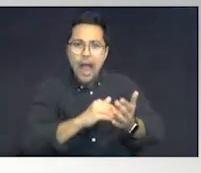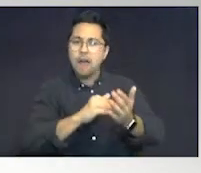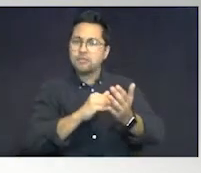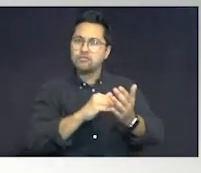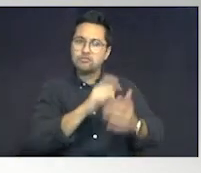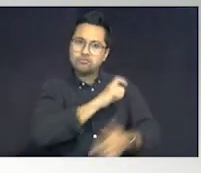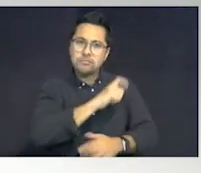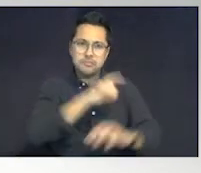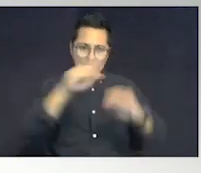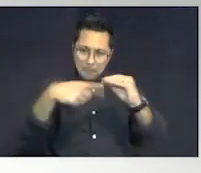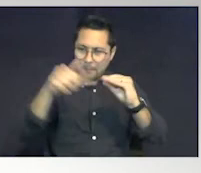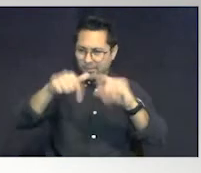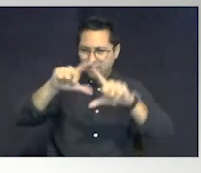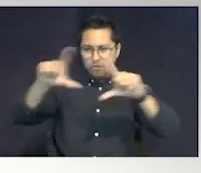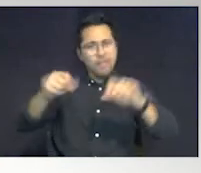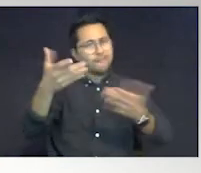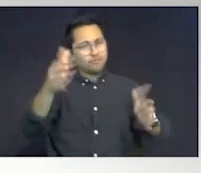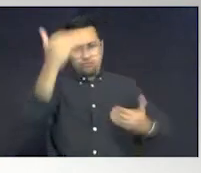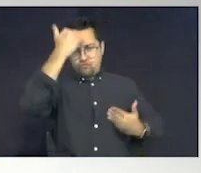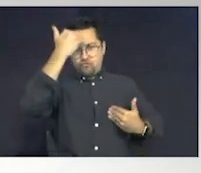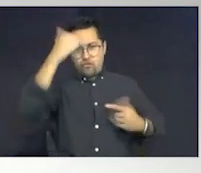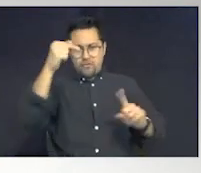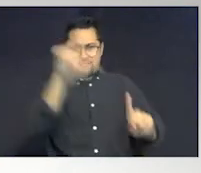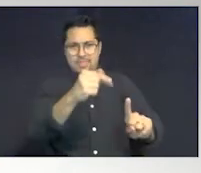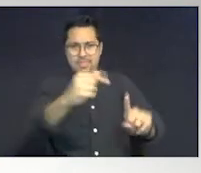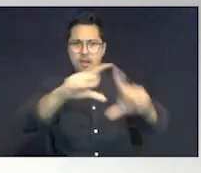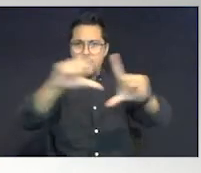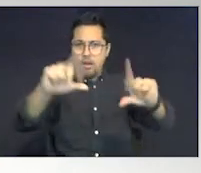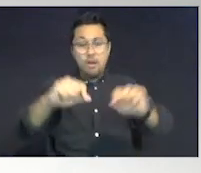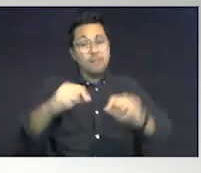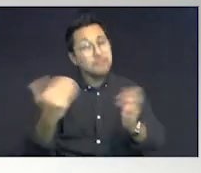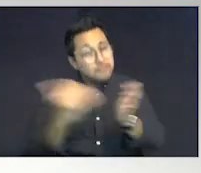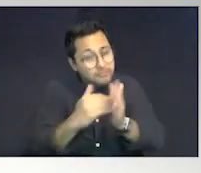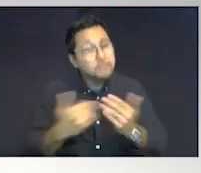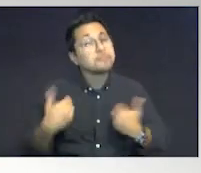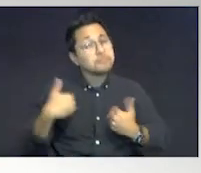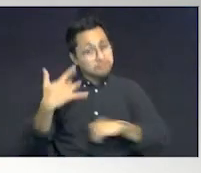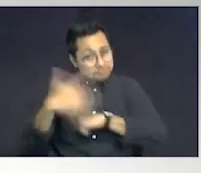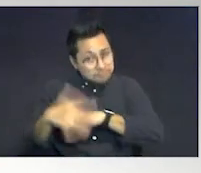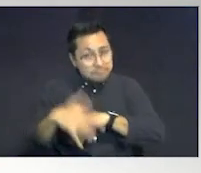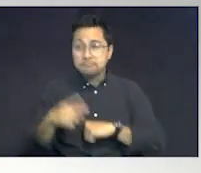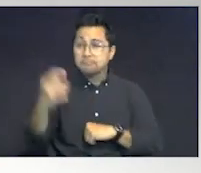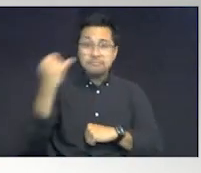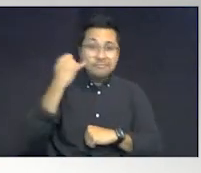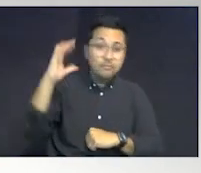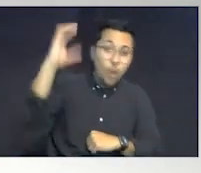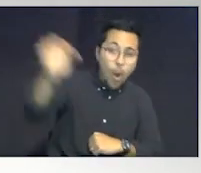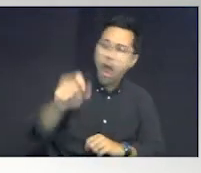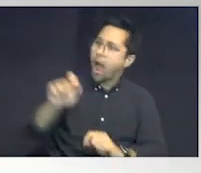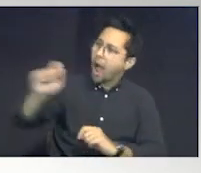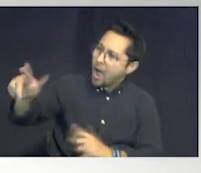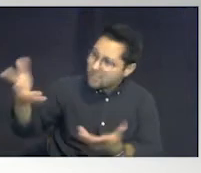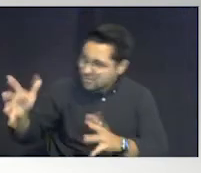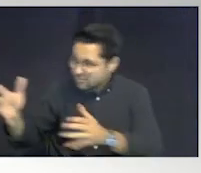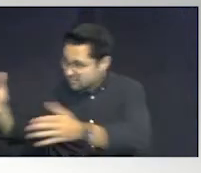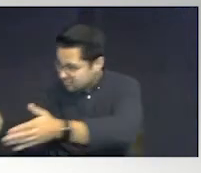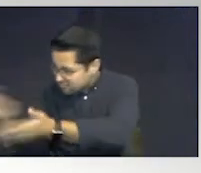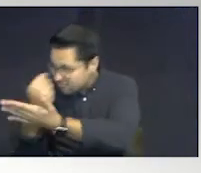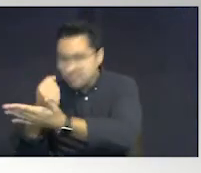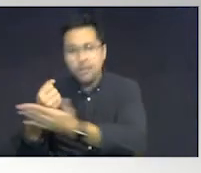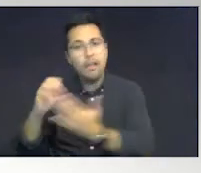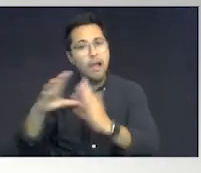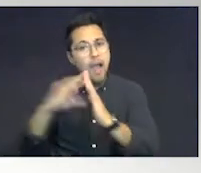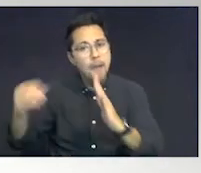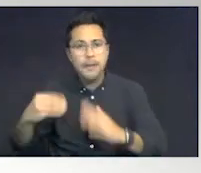They are fully aware of this card. Again, we have them available. You walk out, ask Linda to get the cop like this,